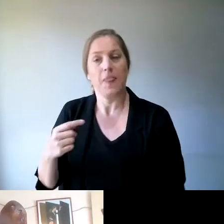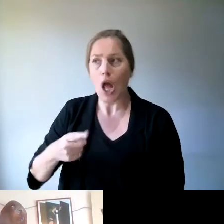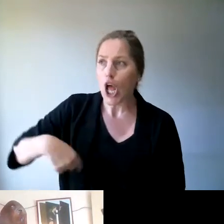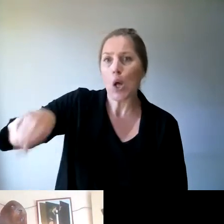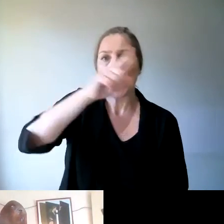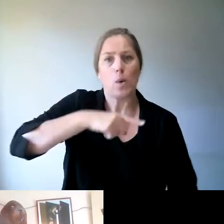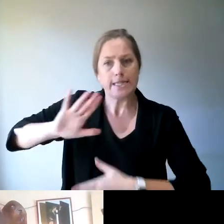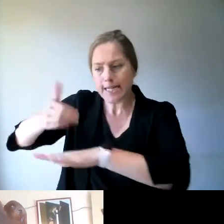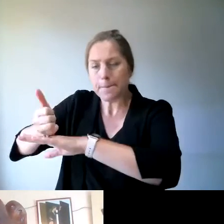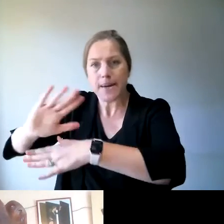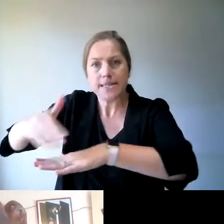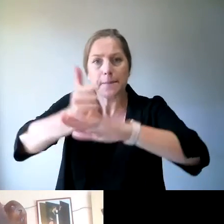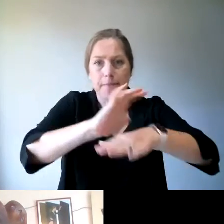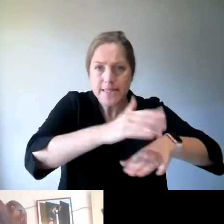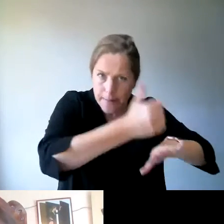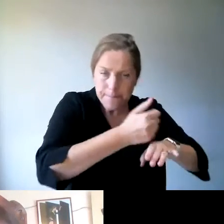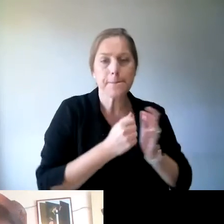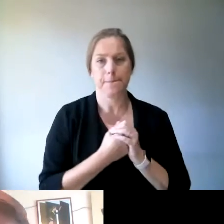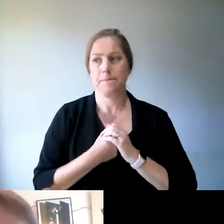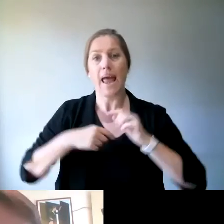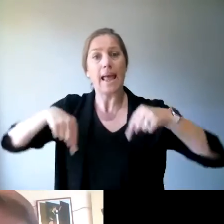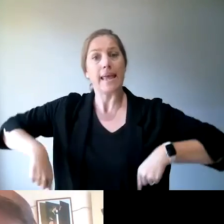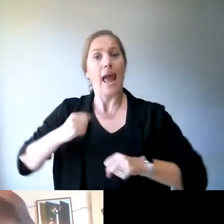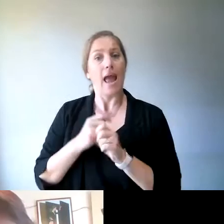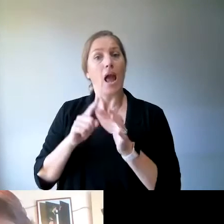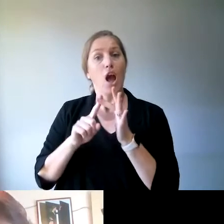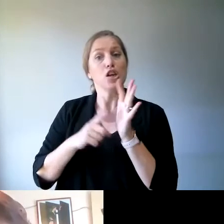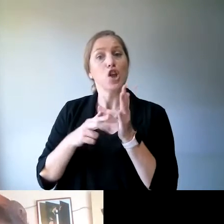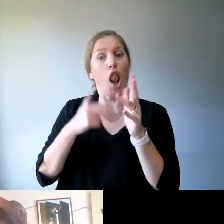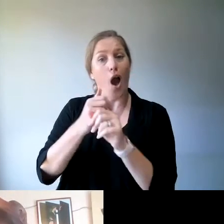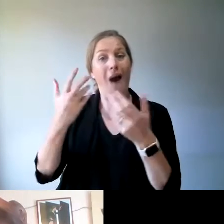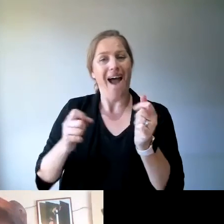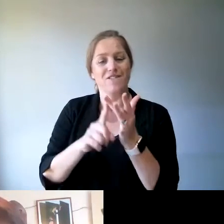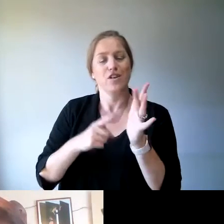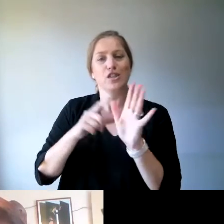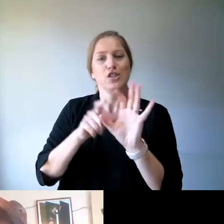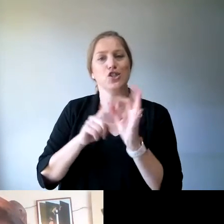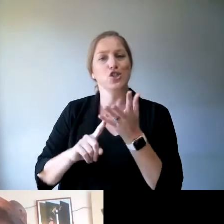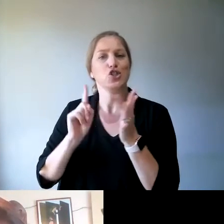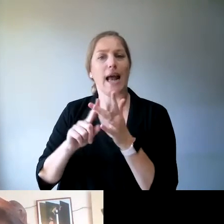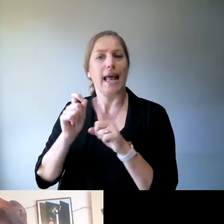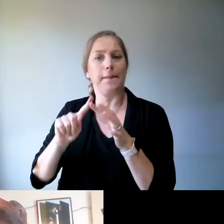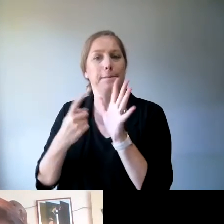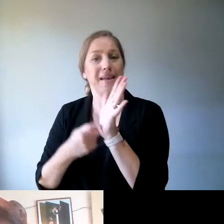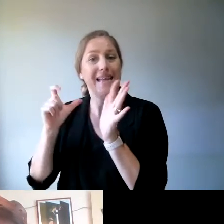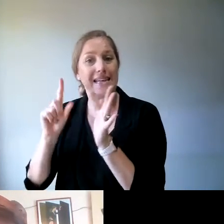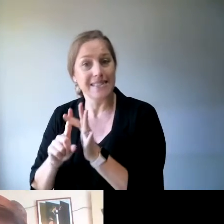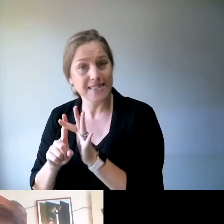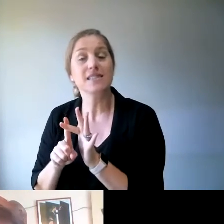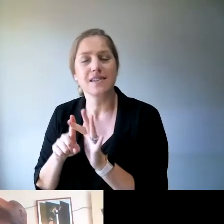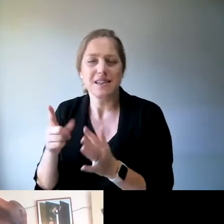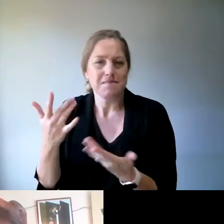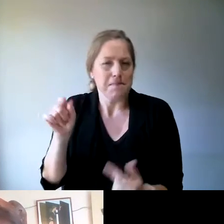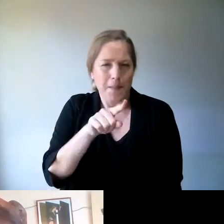each state. Here in Geelong, we had Jackie Pierce, and most of you probably know her. She was a person that